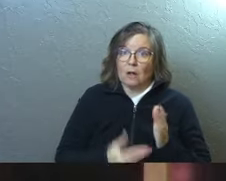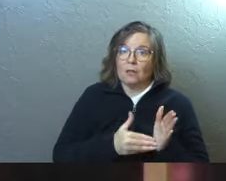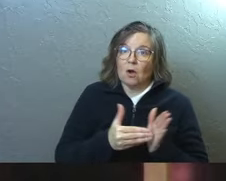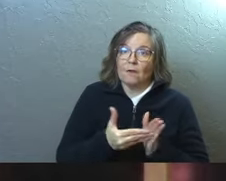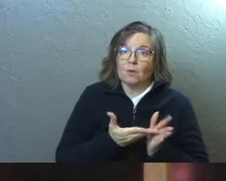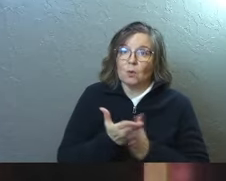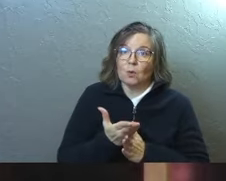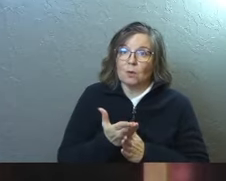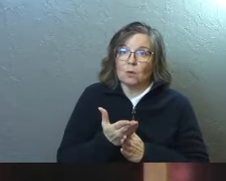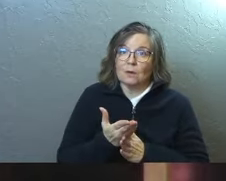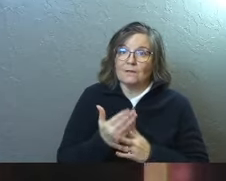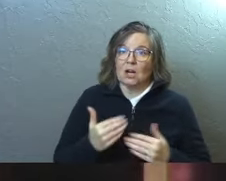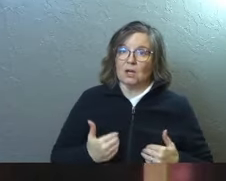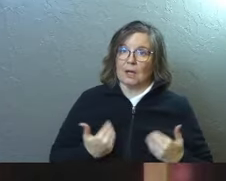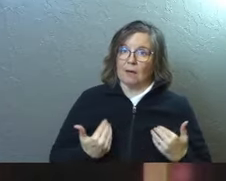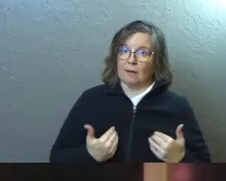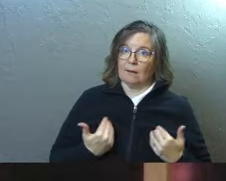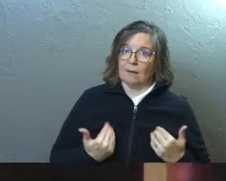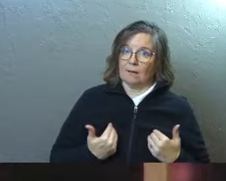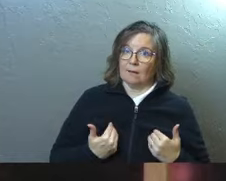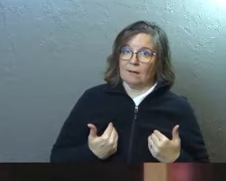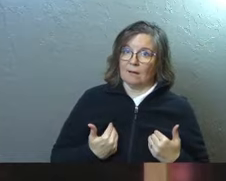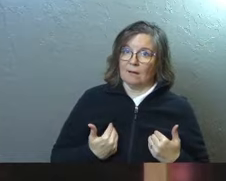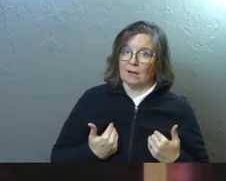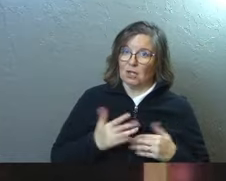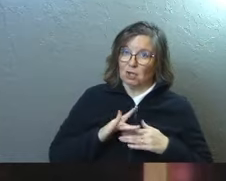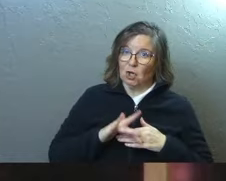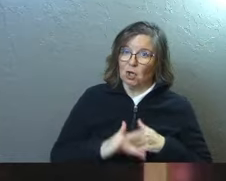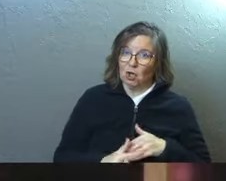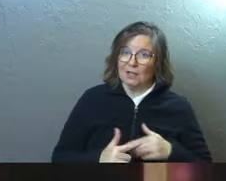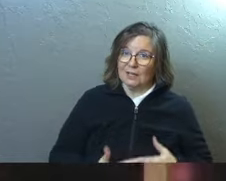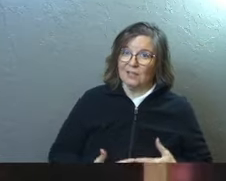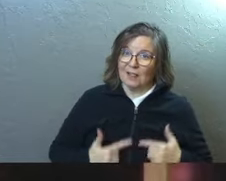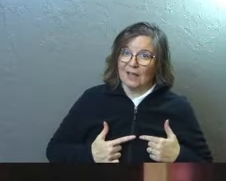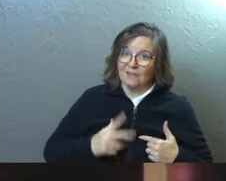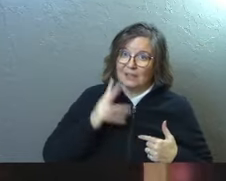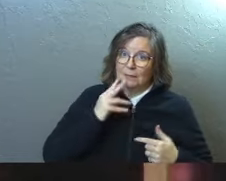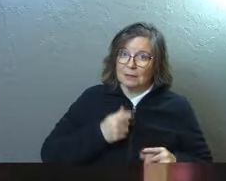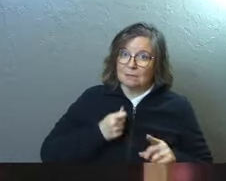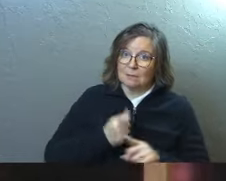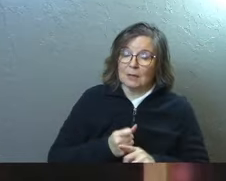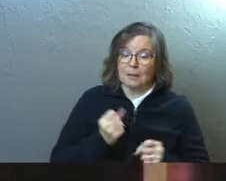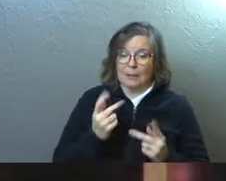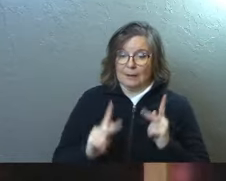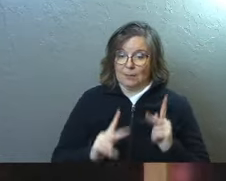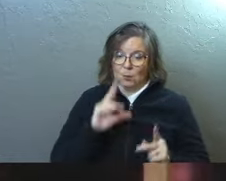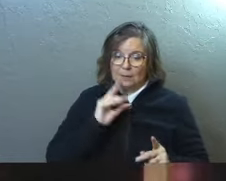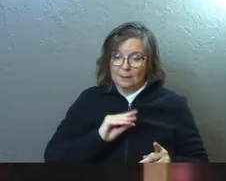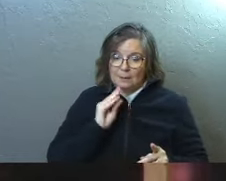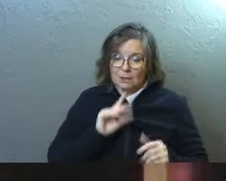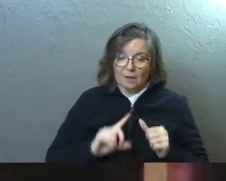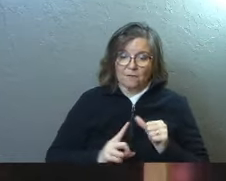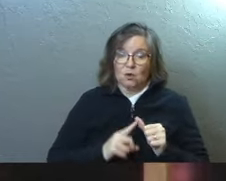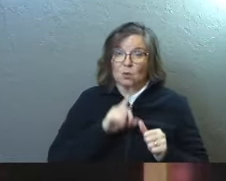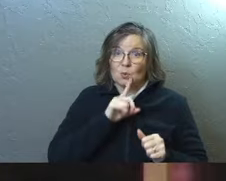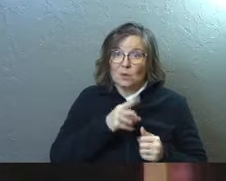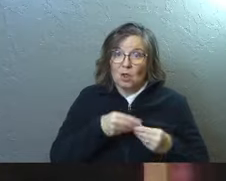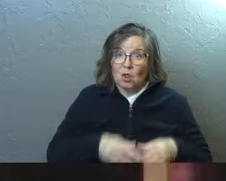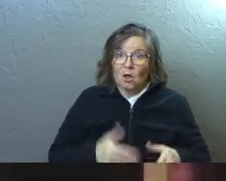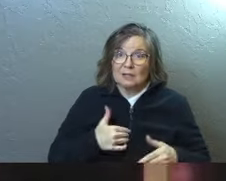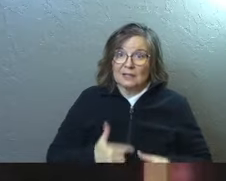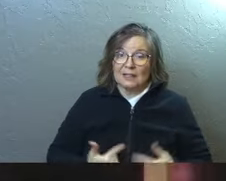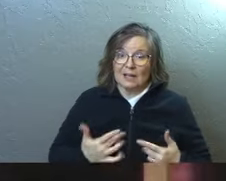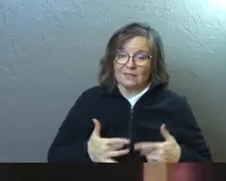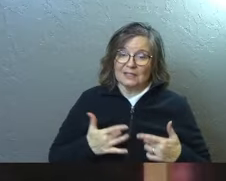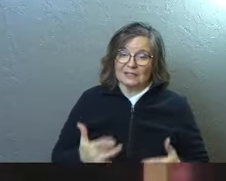they often go through it very young. They're very early in their life. And that many people, when they experience their first real loss in